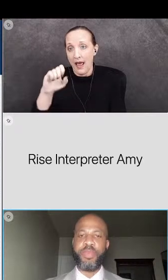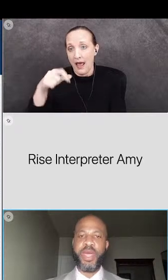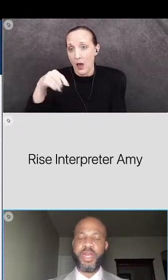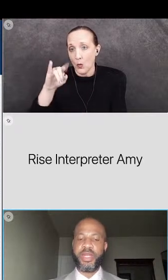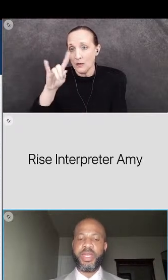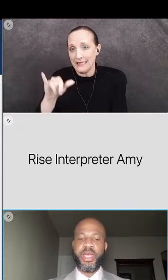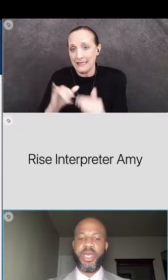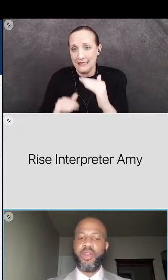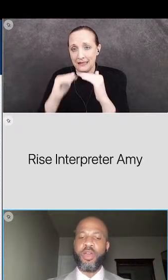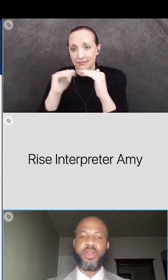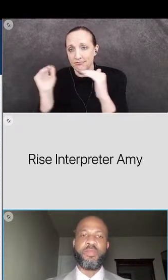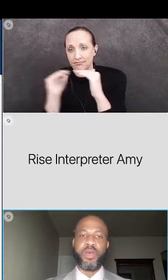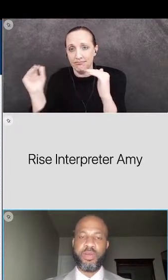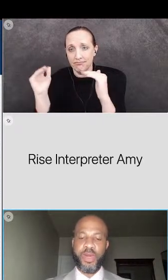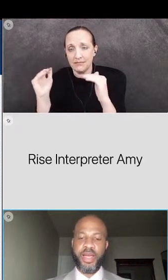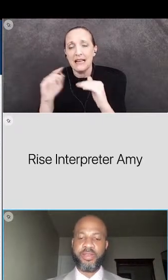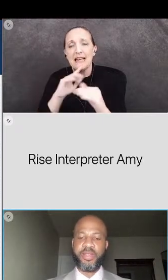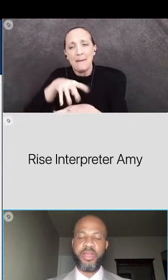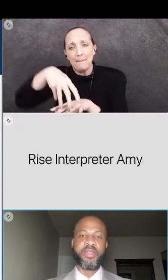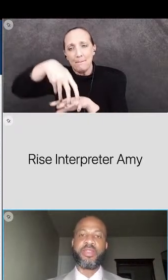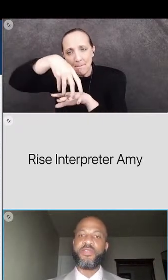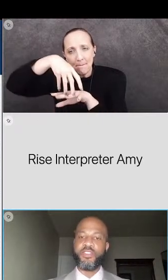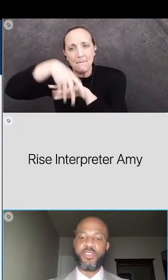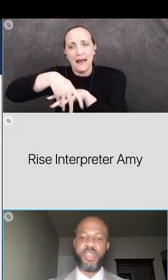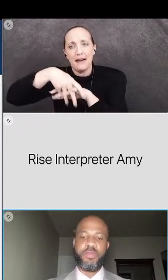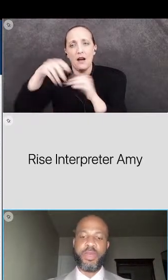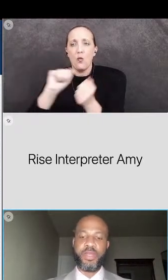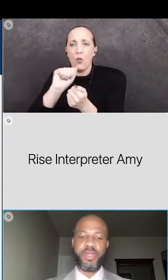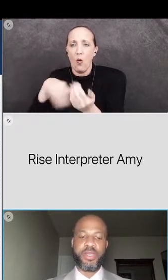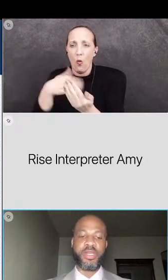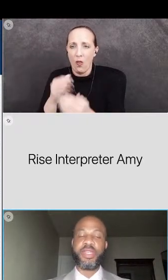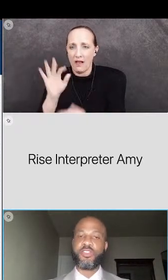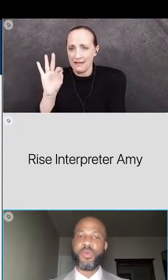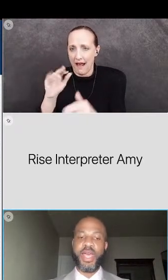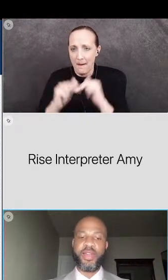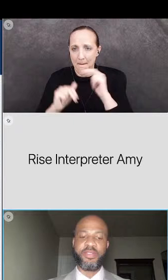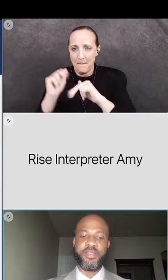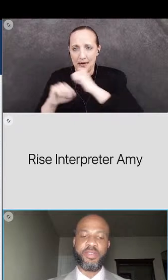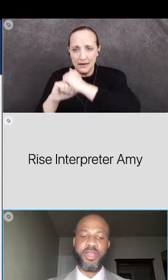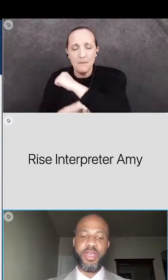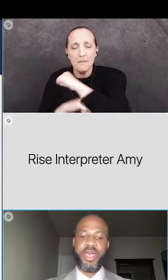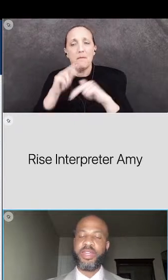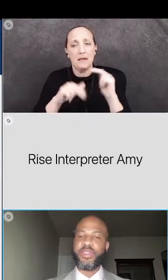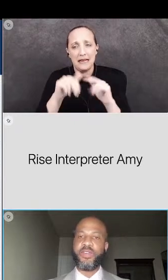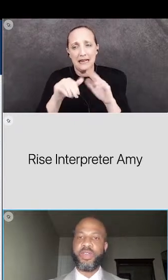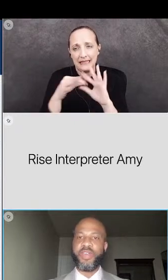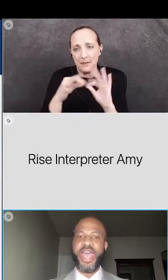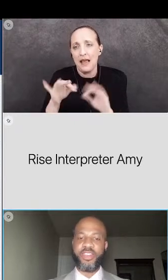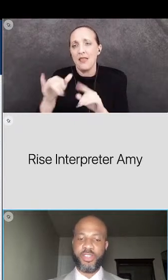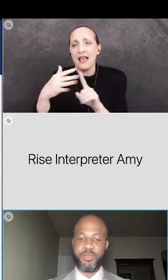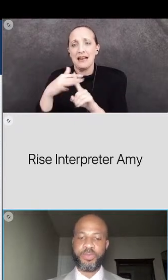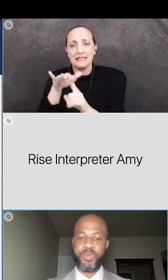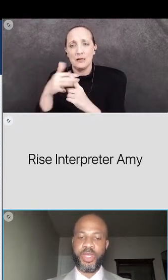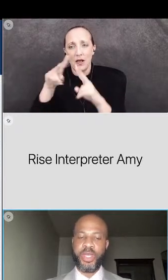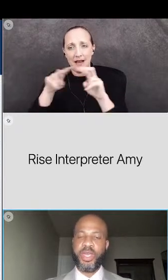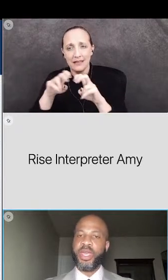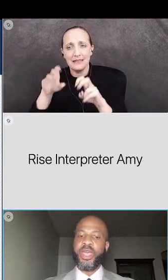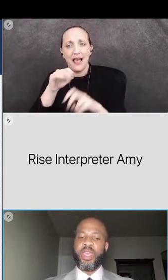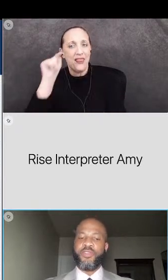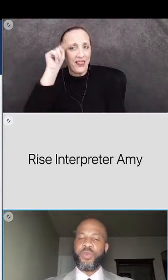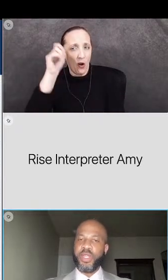is embedded in all of the building blocks the vision statement the contextual analysis and the theory of action